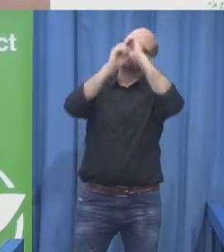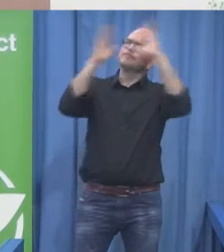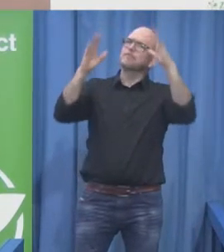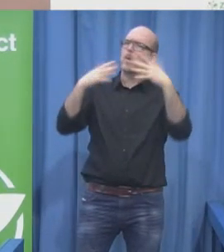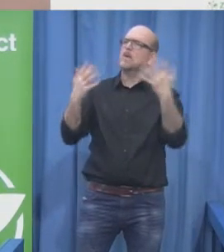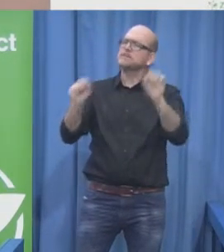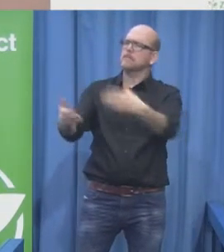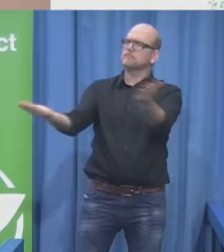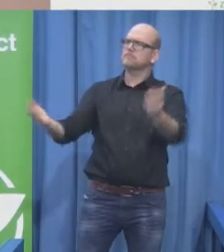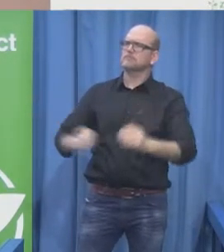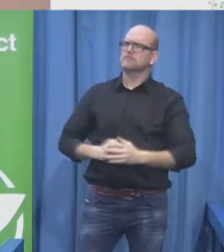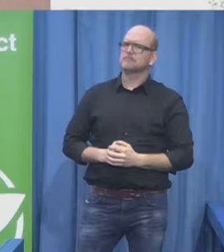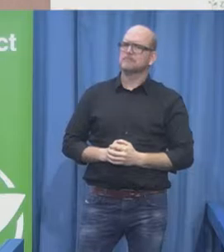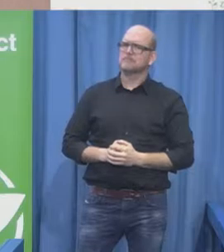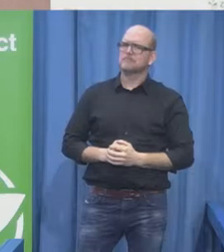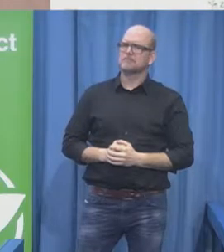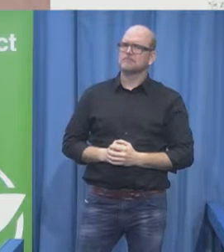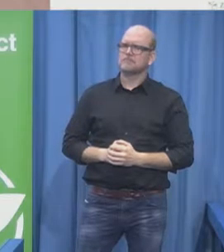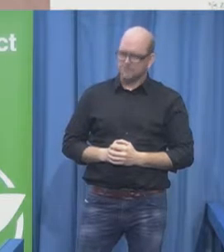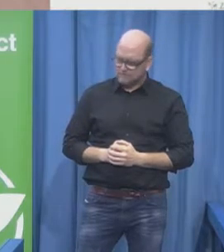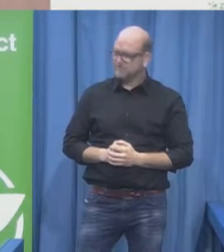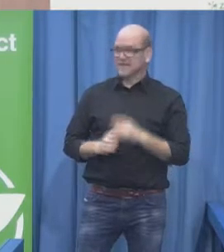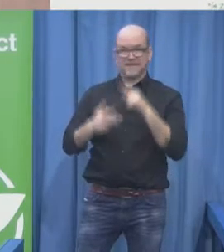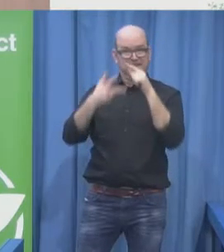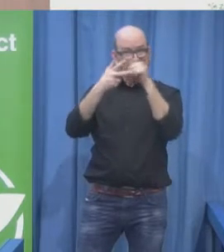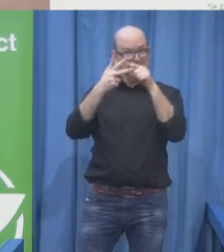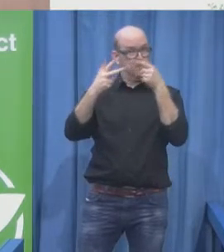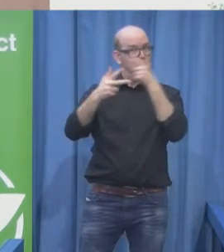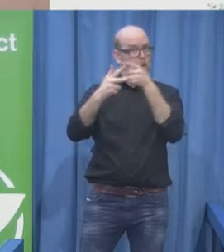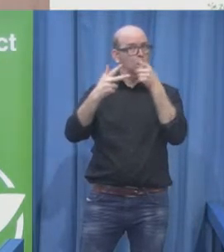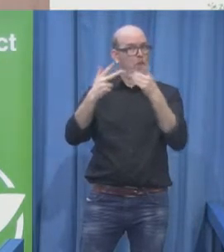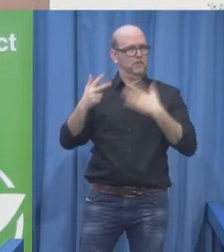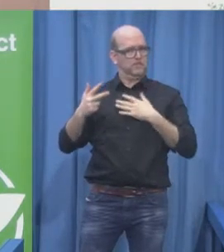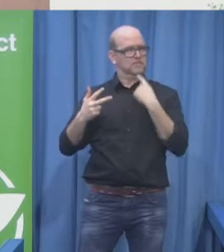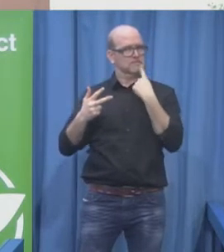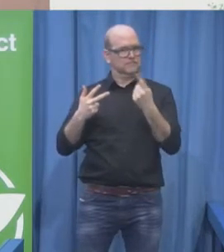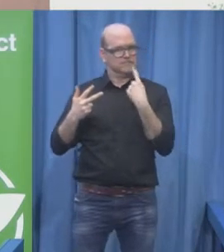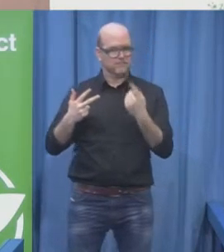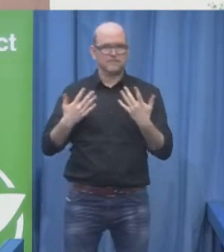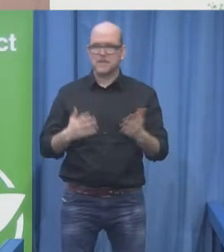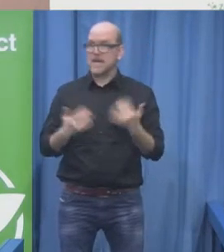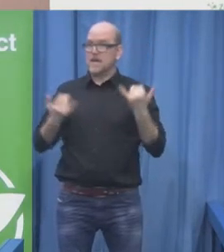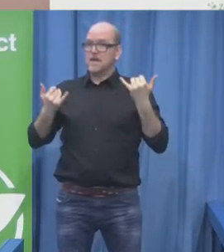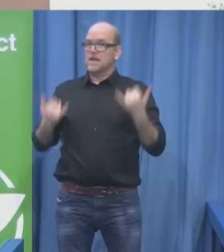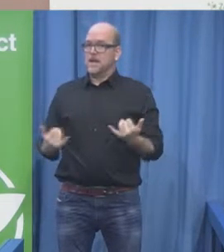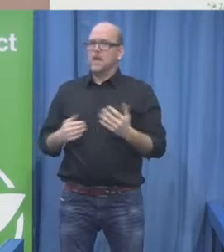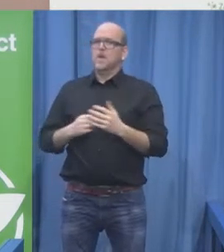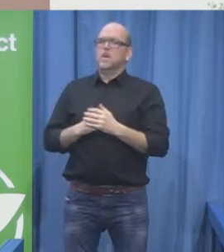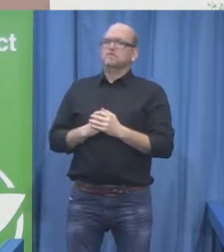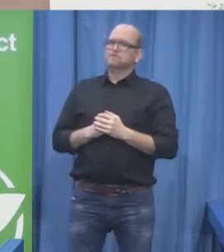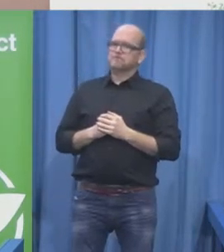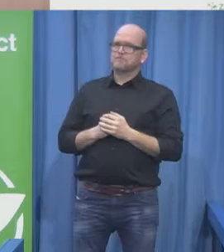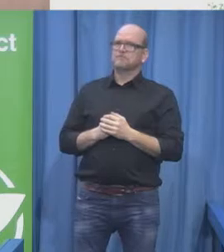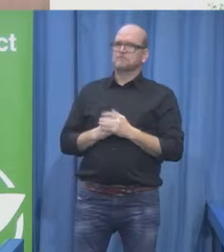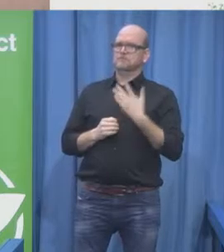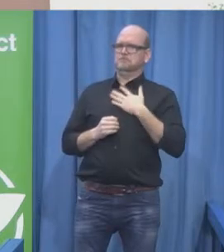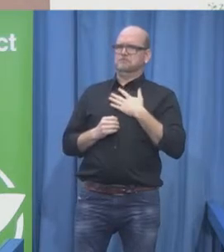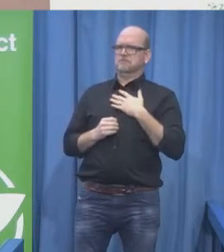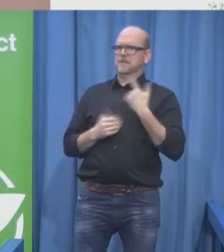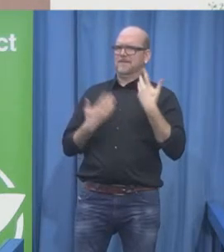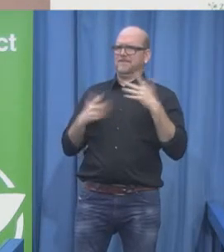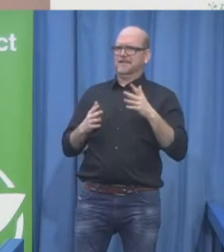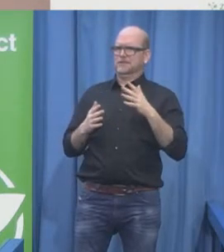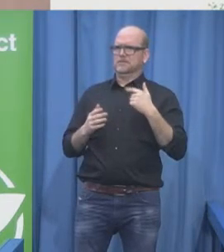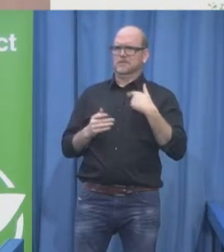Now, I will follow the speech prepared by my stuff, but allow me